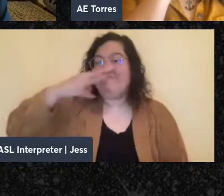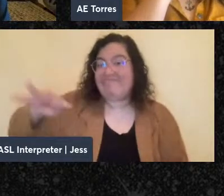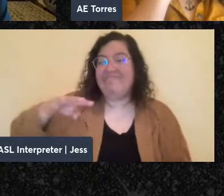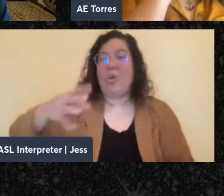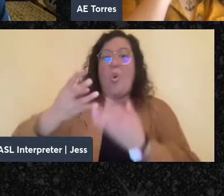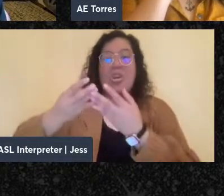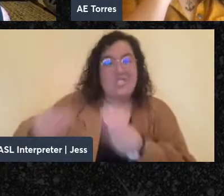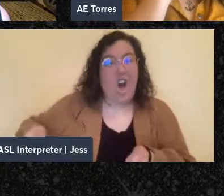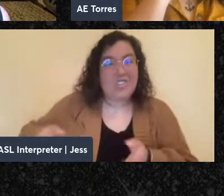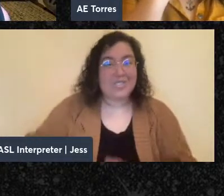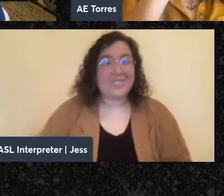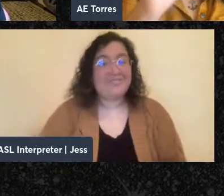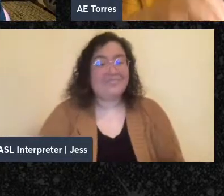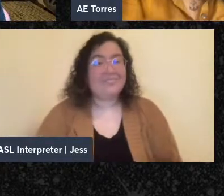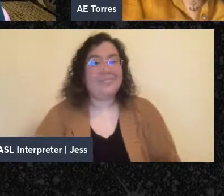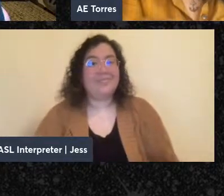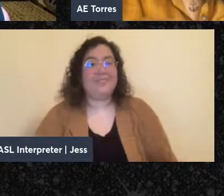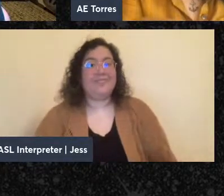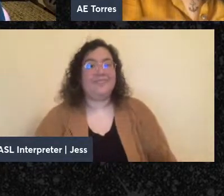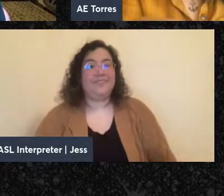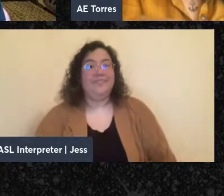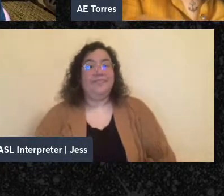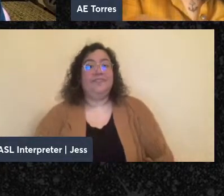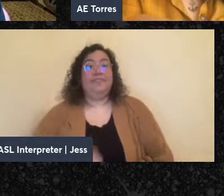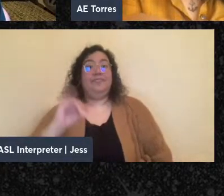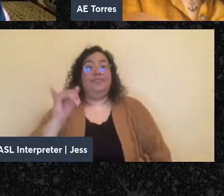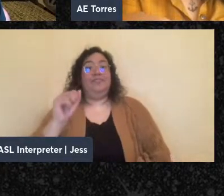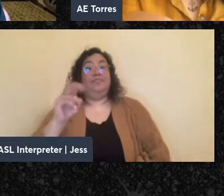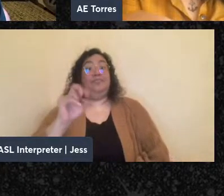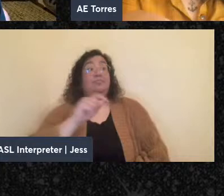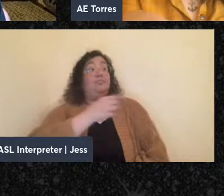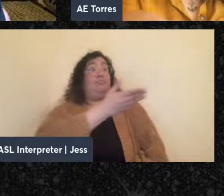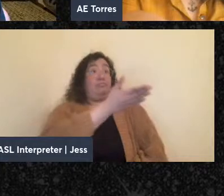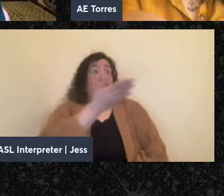Would anybody else want to respond to resonance?